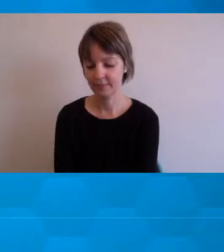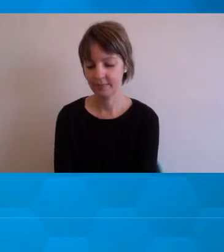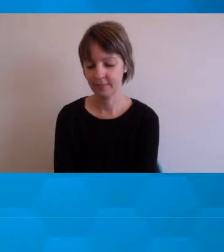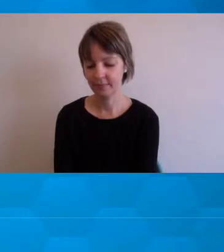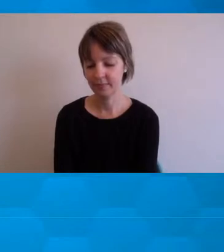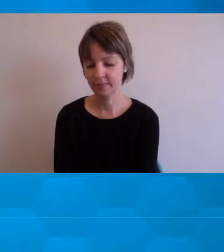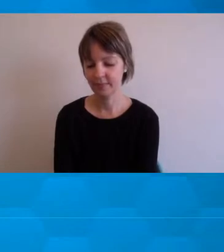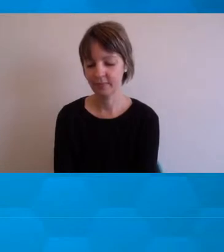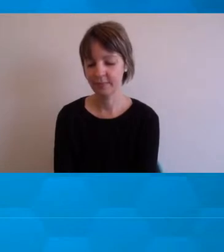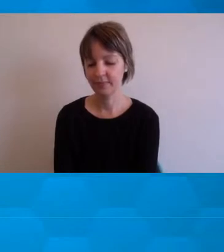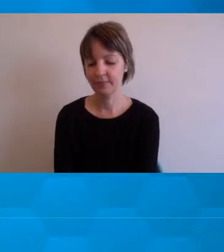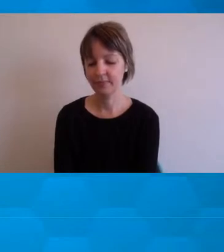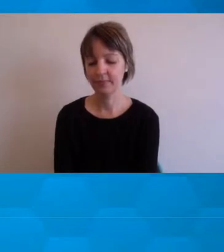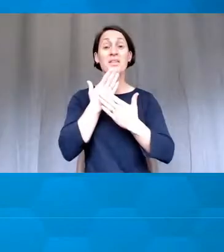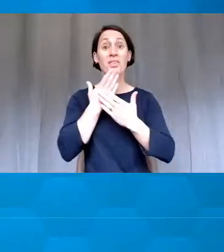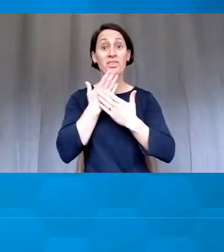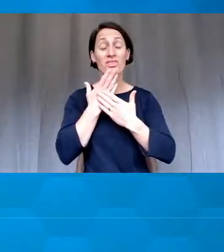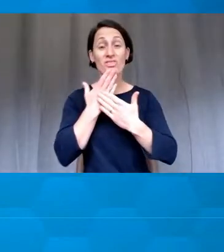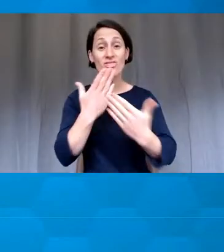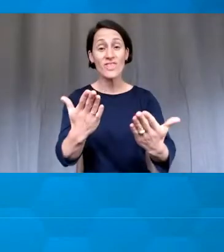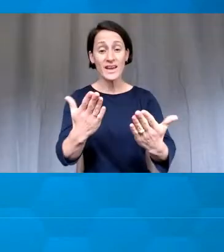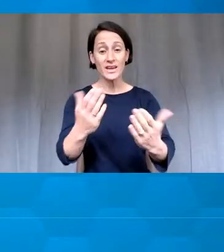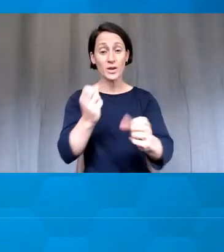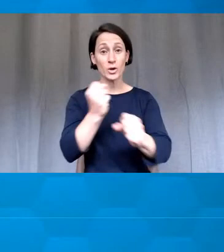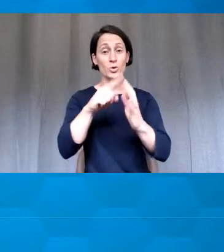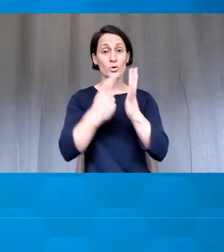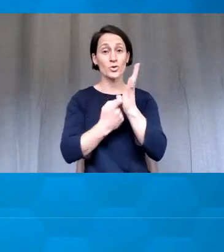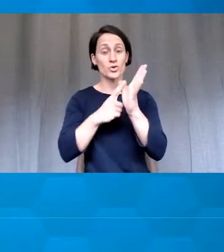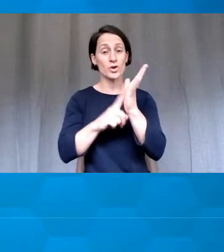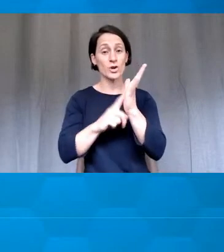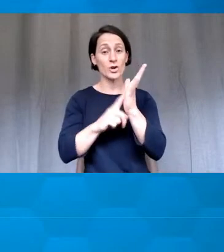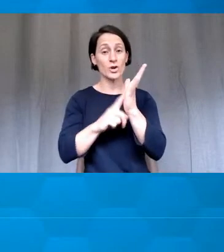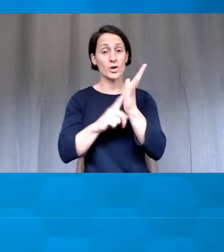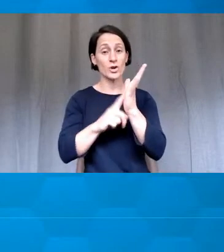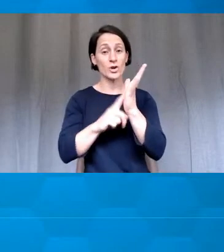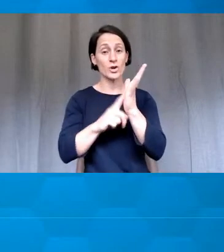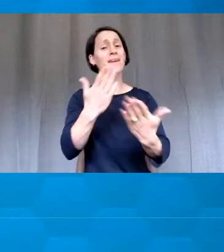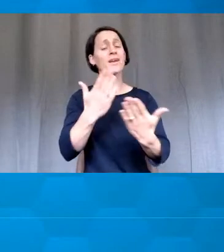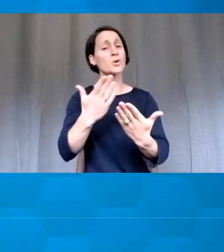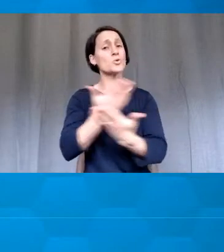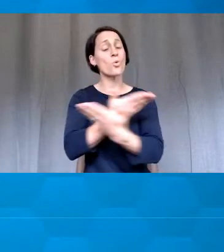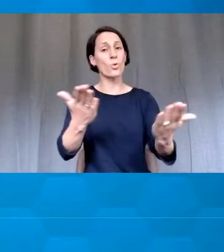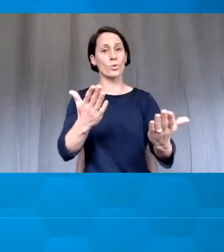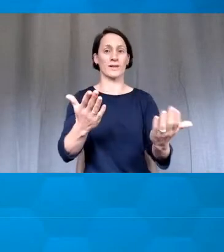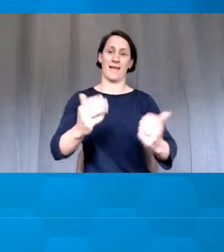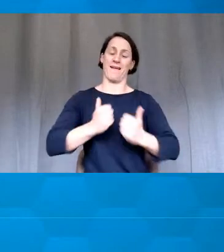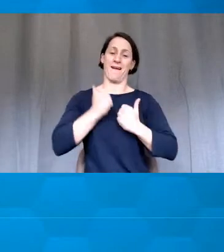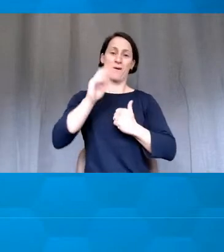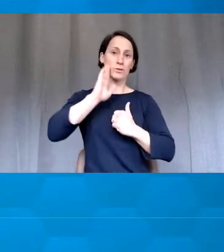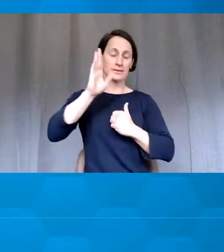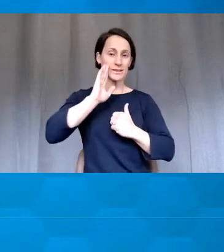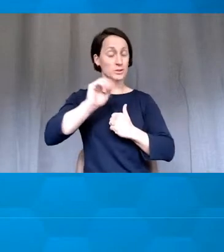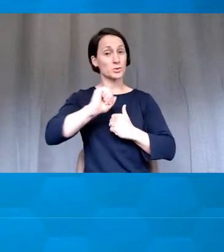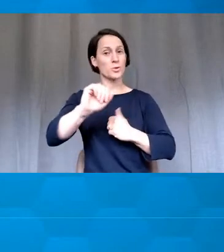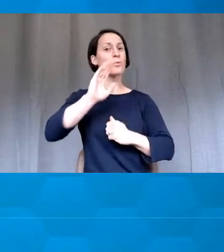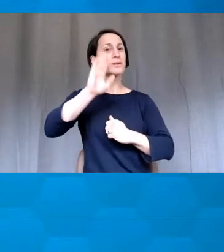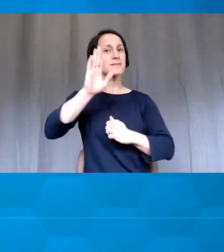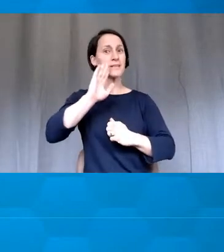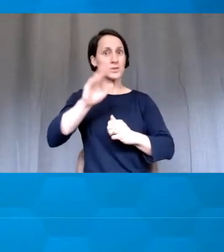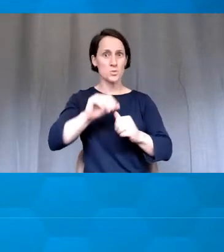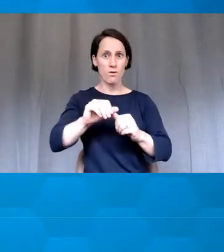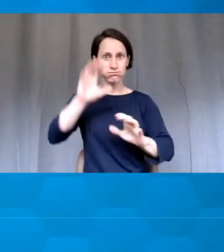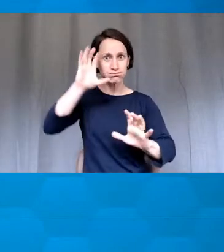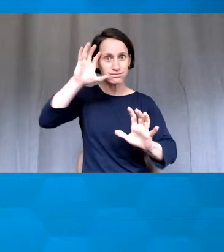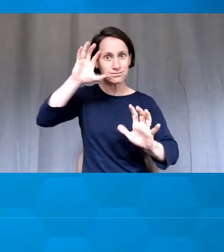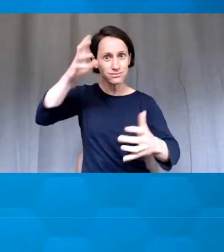Thank you so much, Geraldine, and thank you, everybody. Those, your presentations were great. They were fascinating